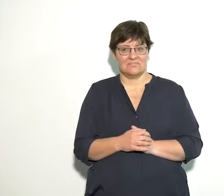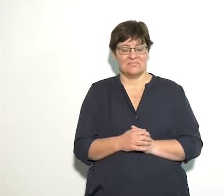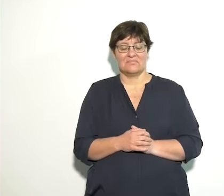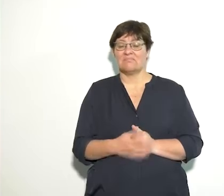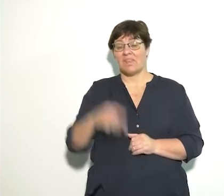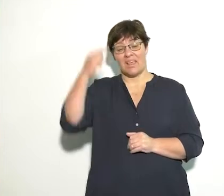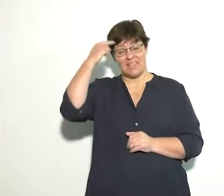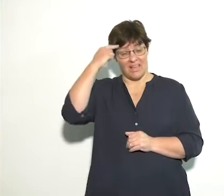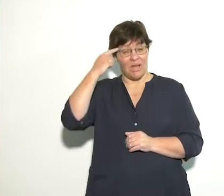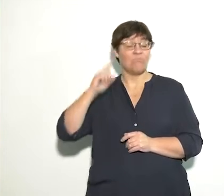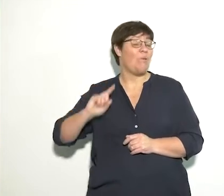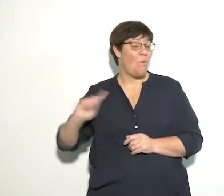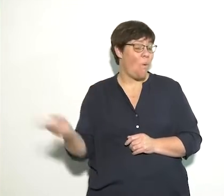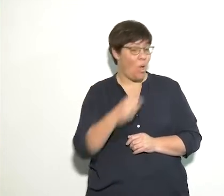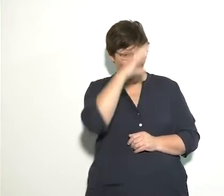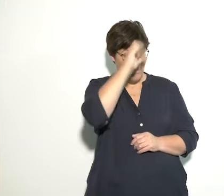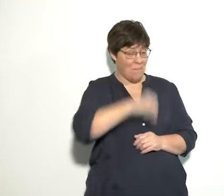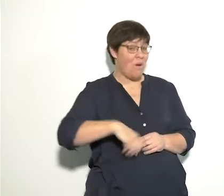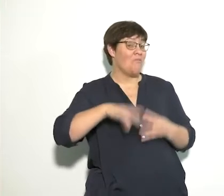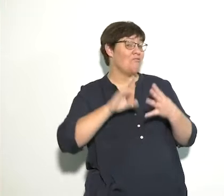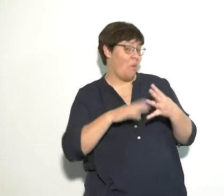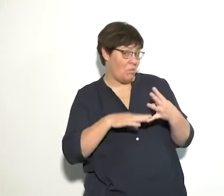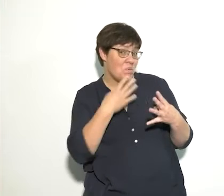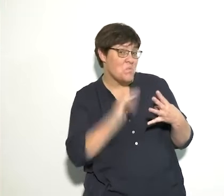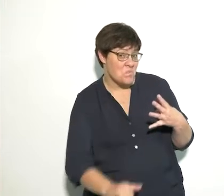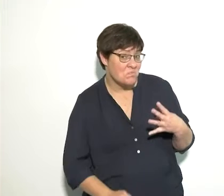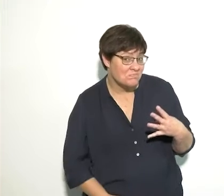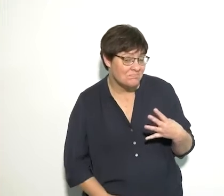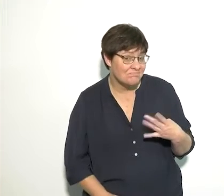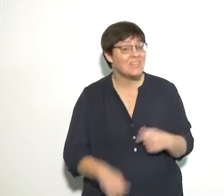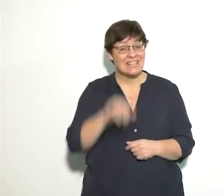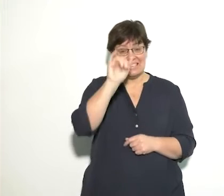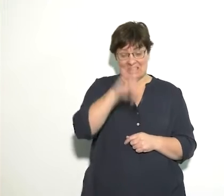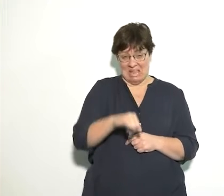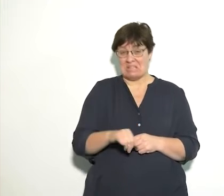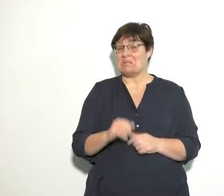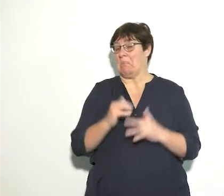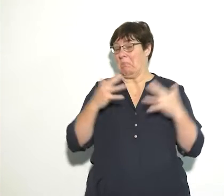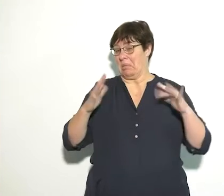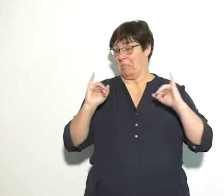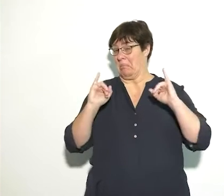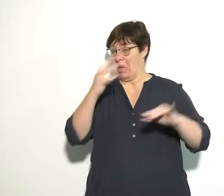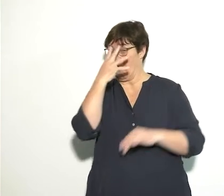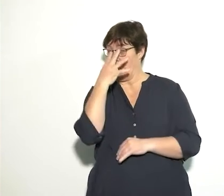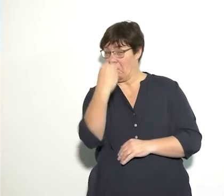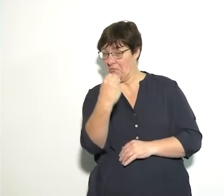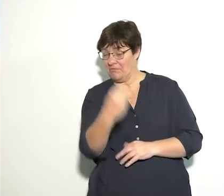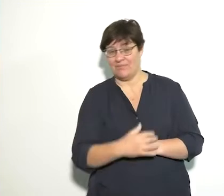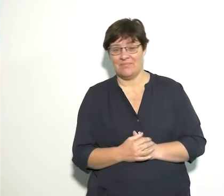I think we all remember the fourth character. Yes, he was the big bad wolf.